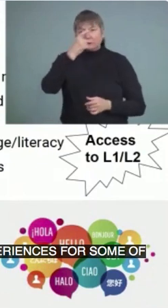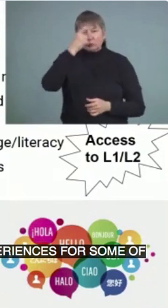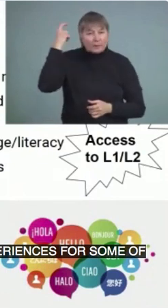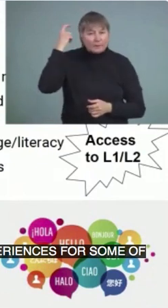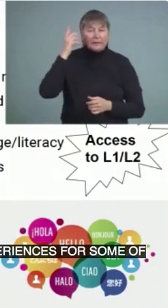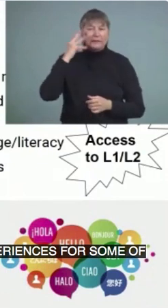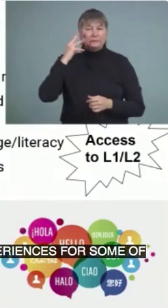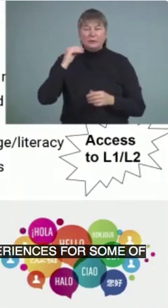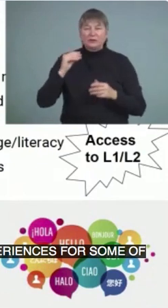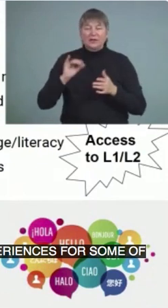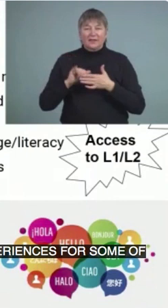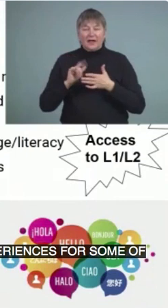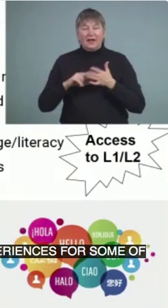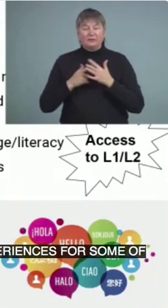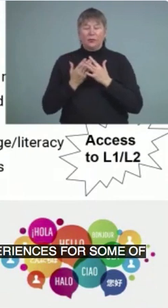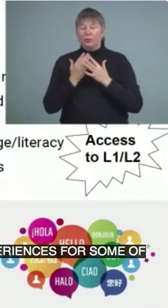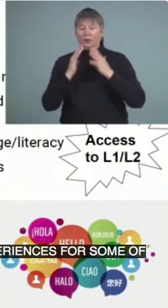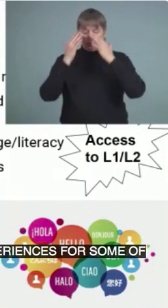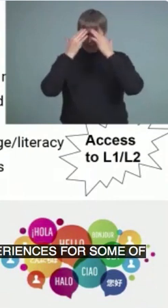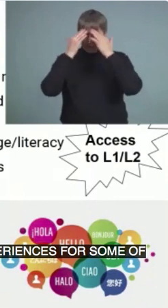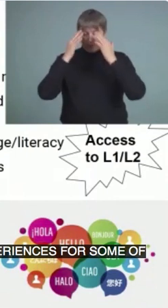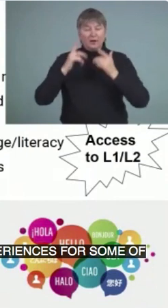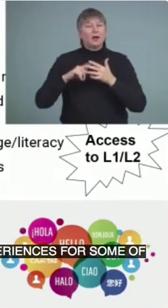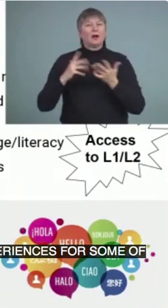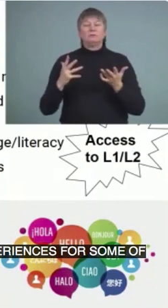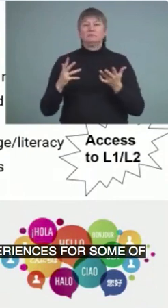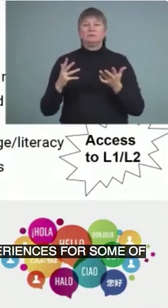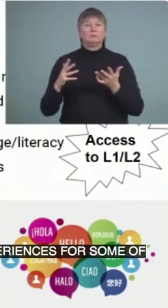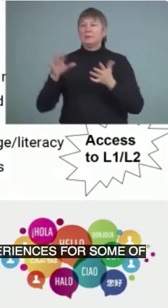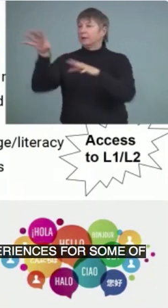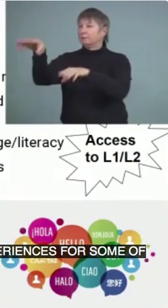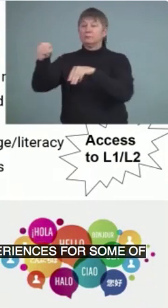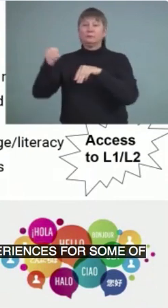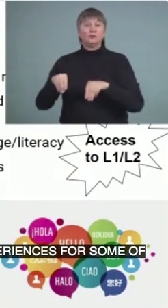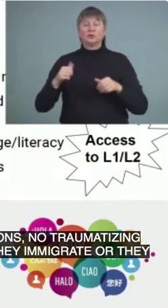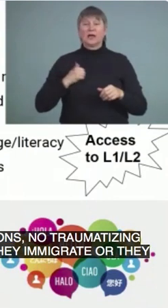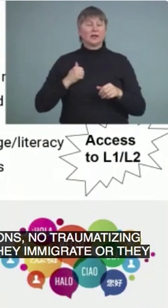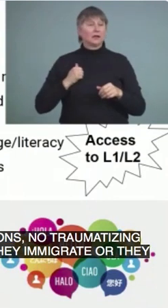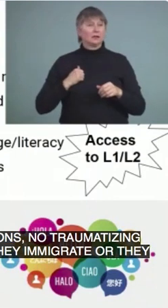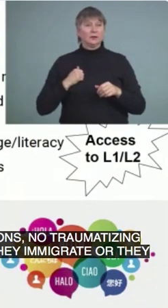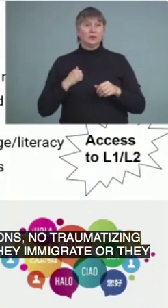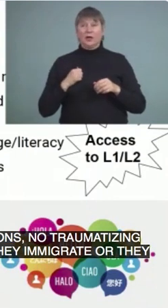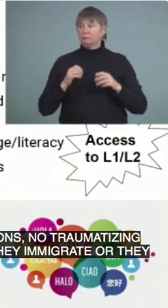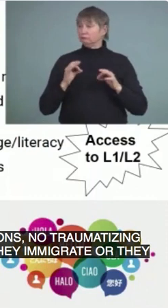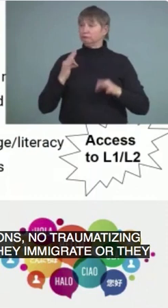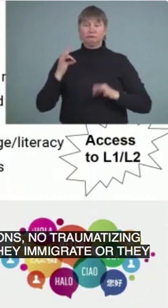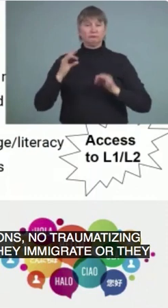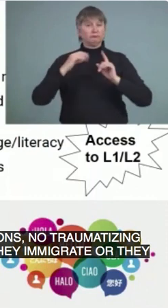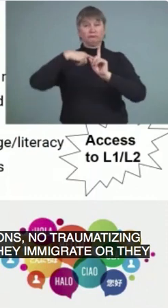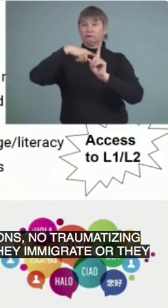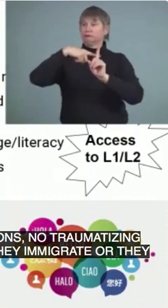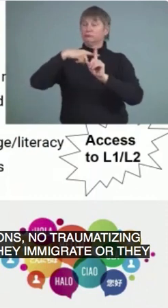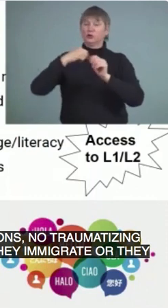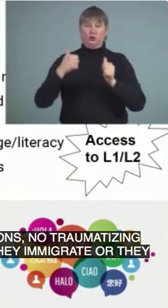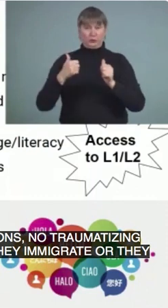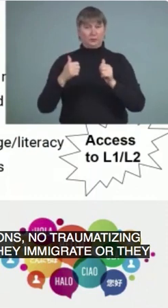through, and they immigrate or they start in Canada, and things are kind of tickety-boo, right? But some